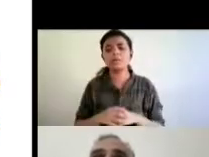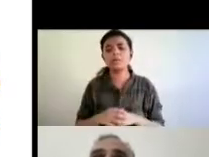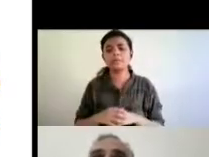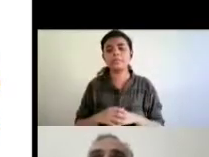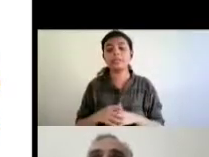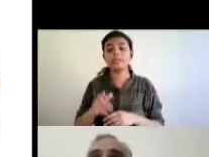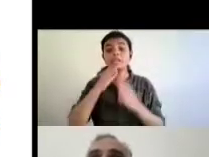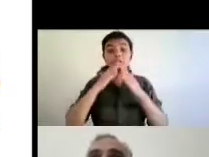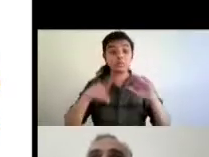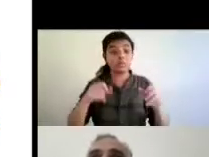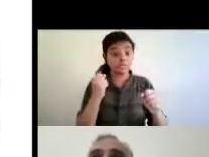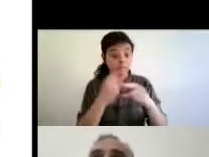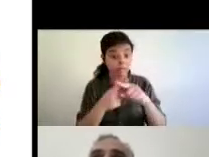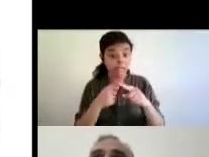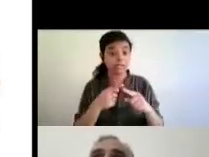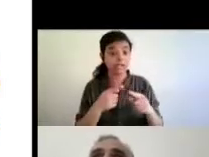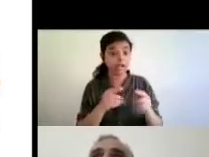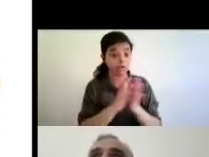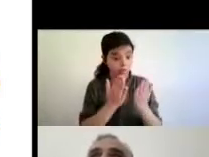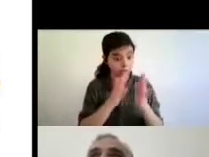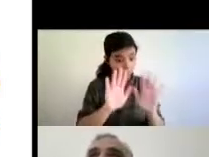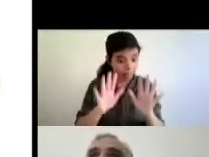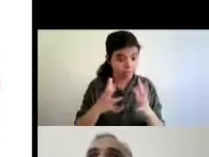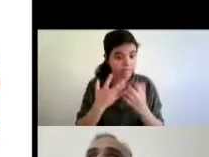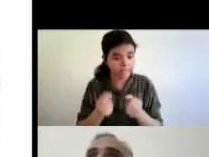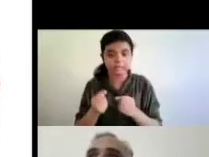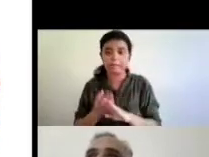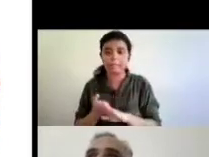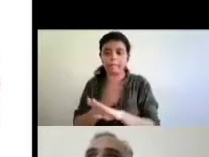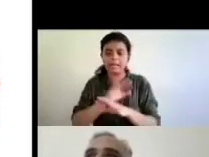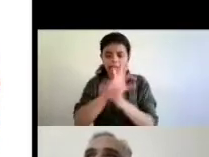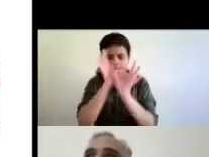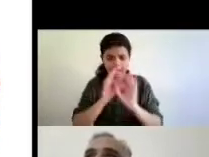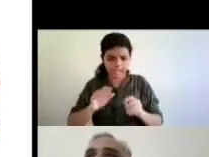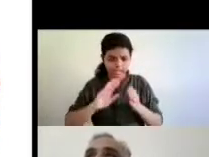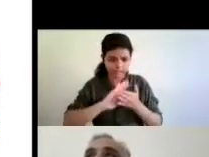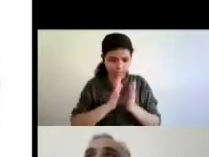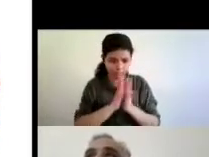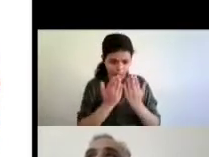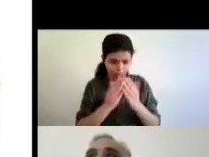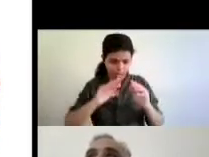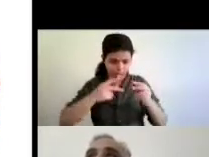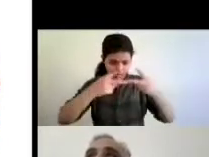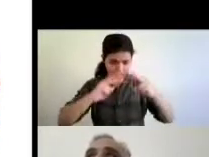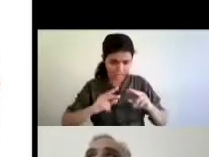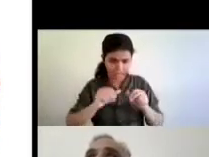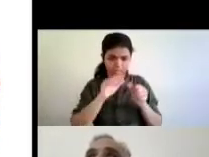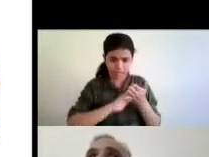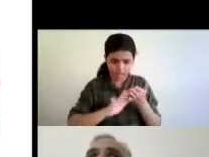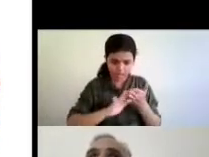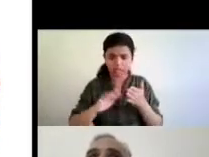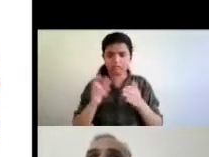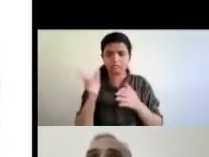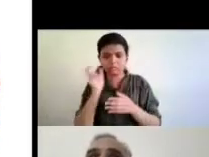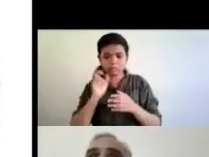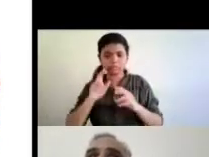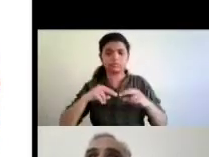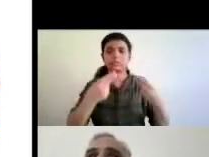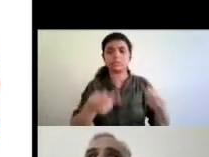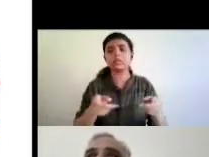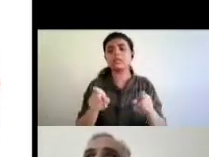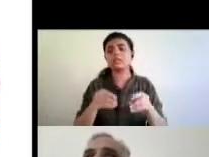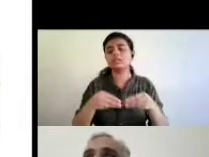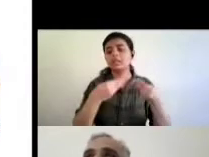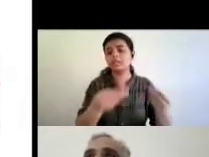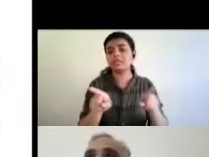so this is a platform sudamna kustakale where a lot of these university resource centers and libraries and public libraries are